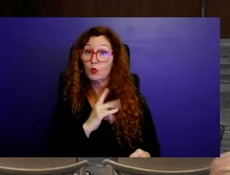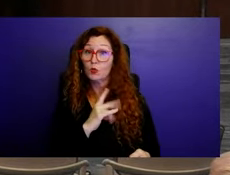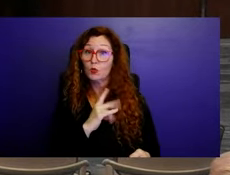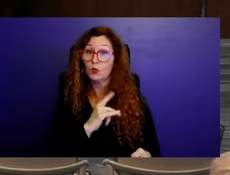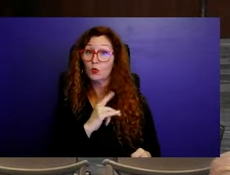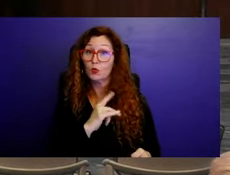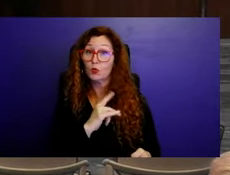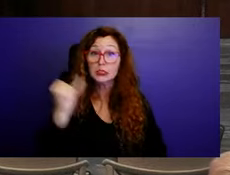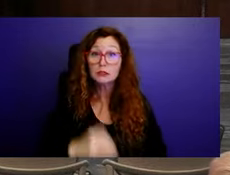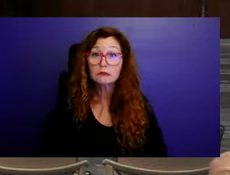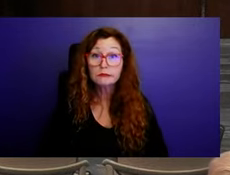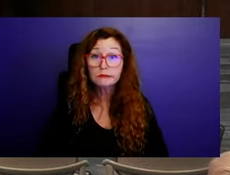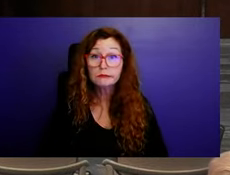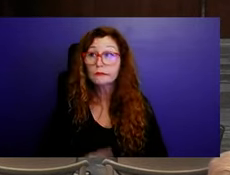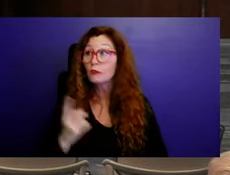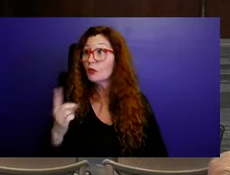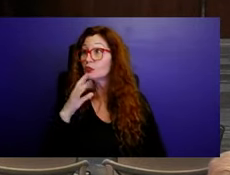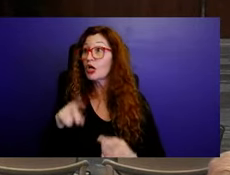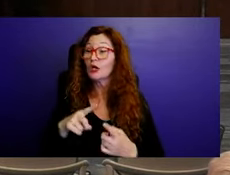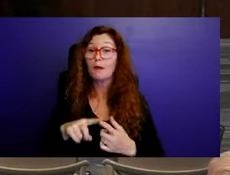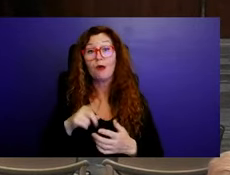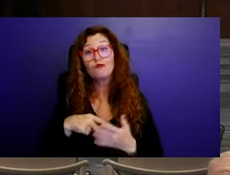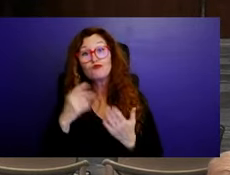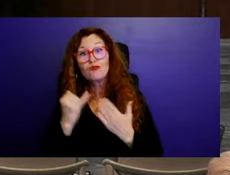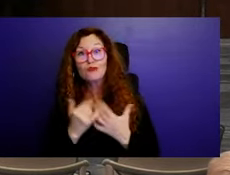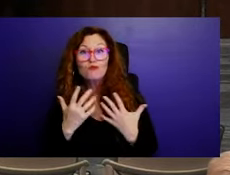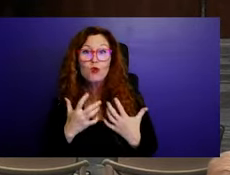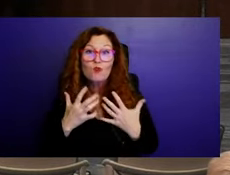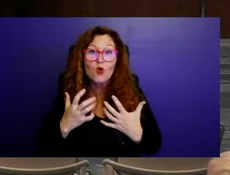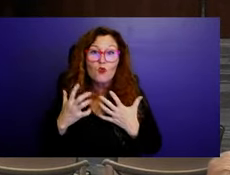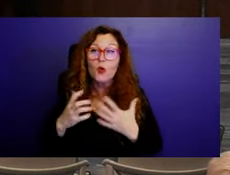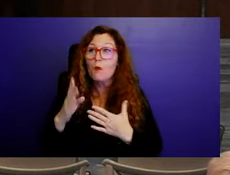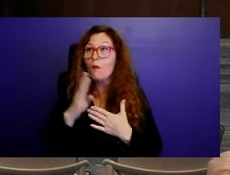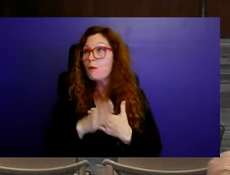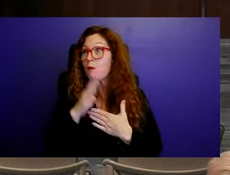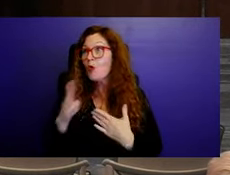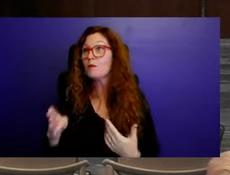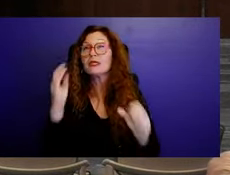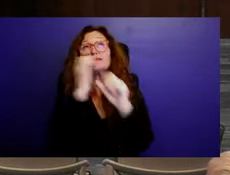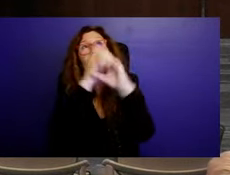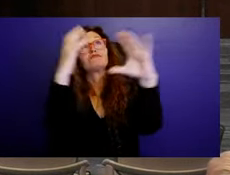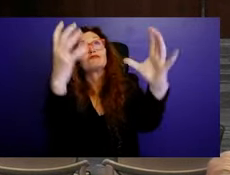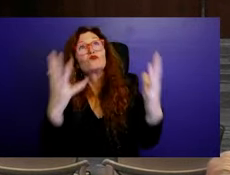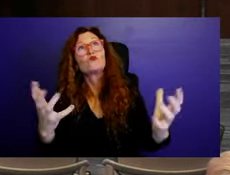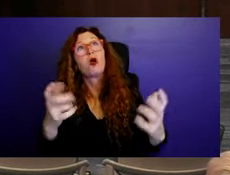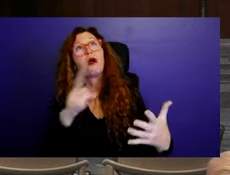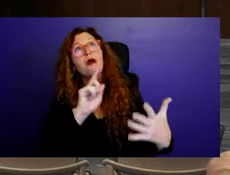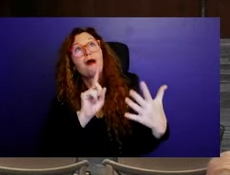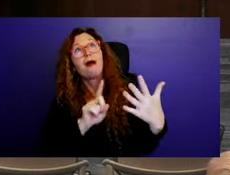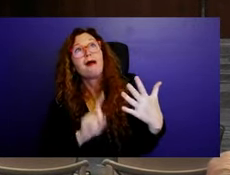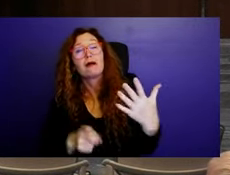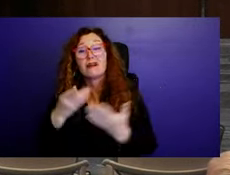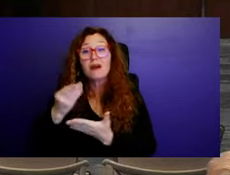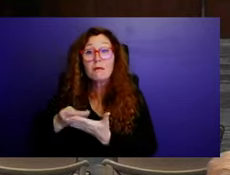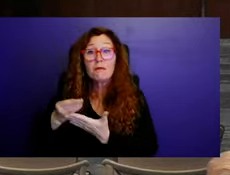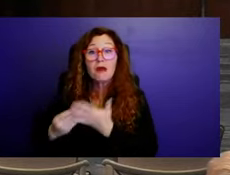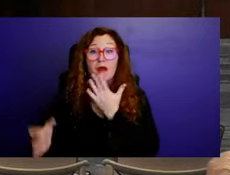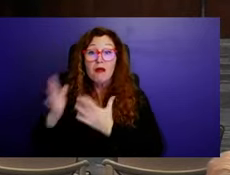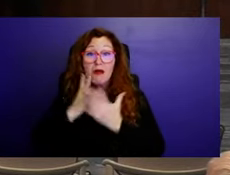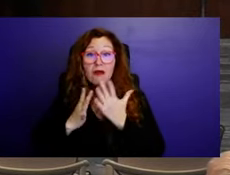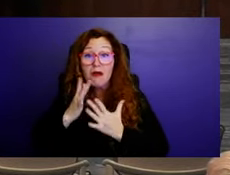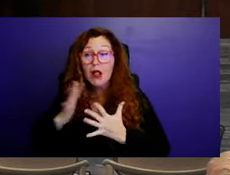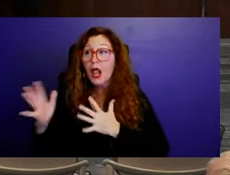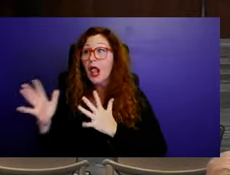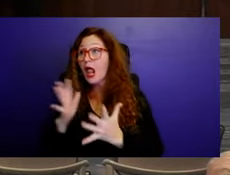about all these projects we want to do and, you know, there's a budget shortfall, you know, every time our funds are only, you know, a lot of, a lot of funds we